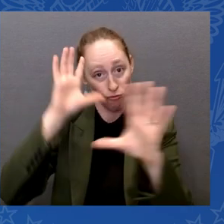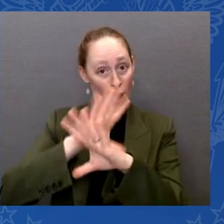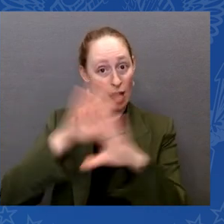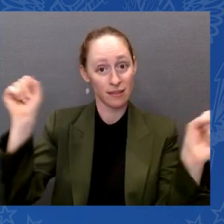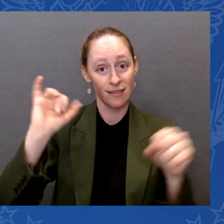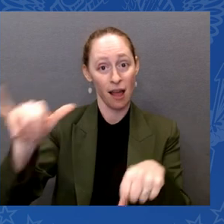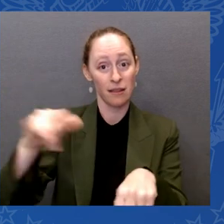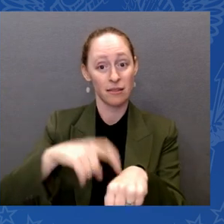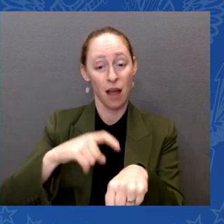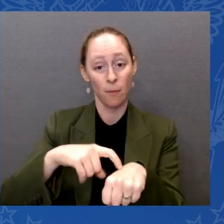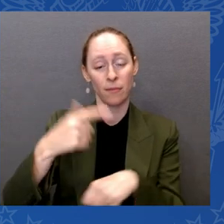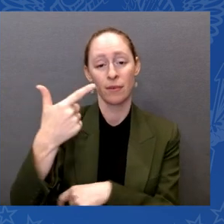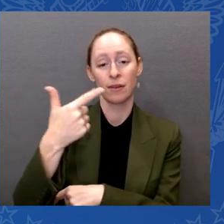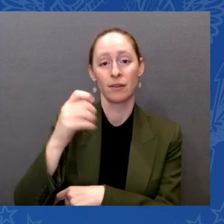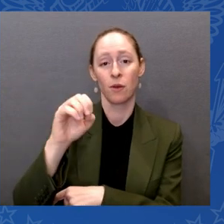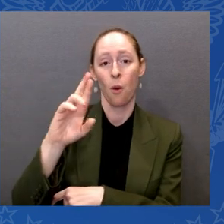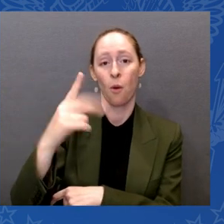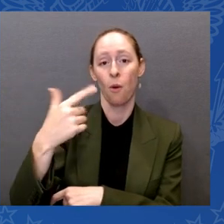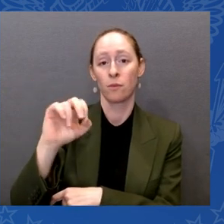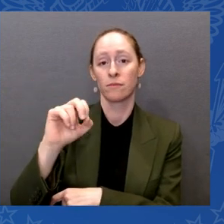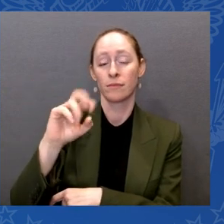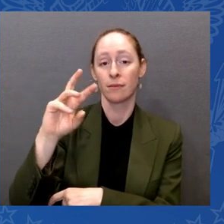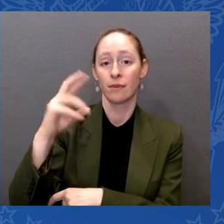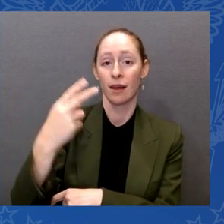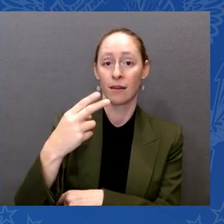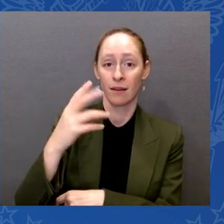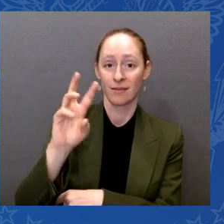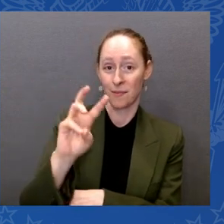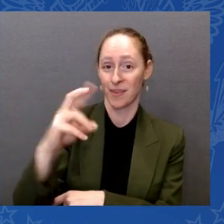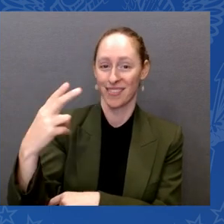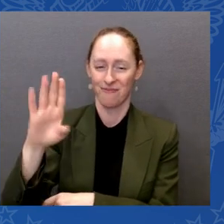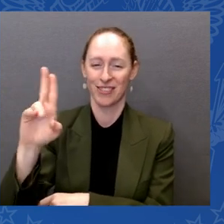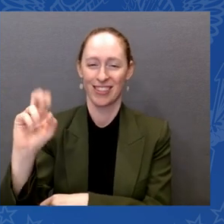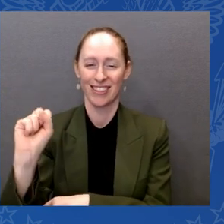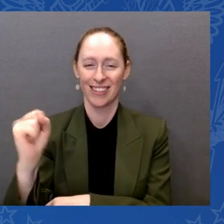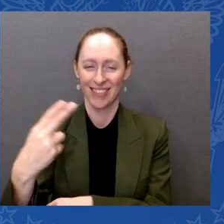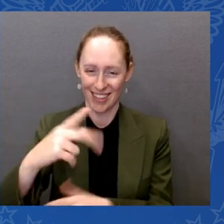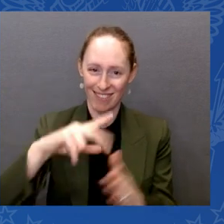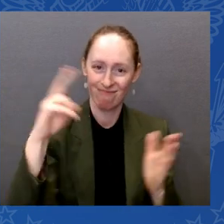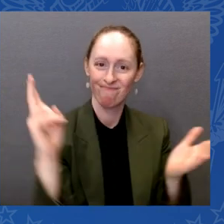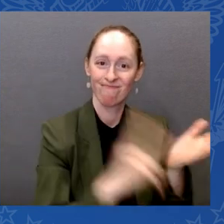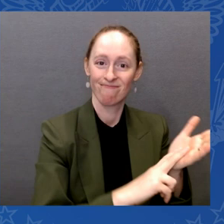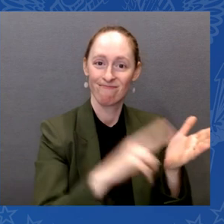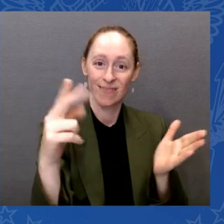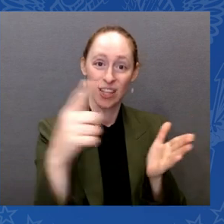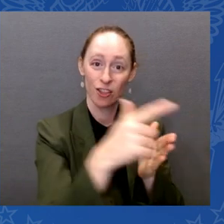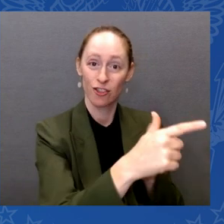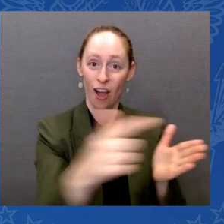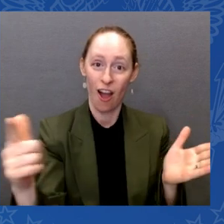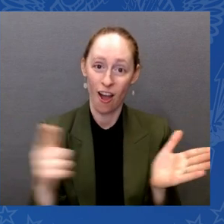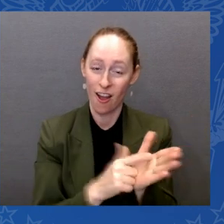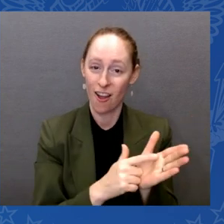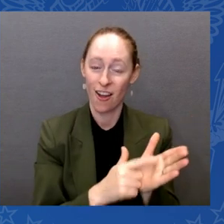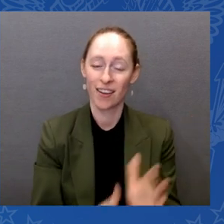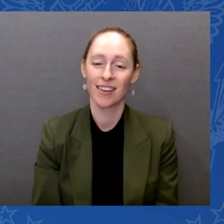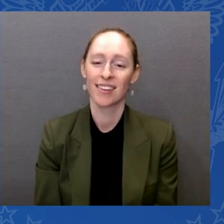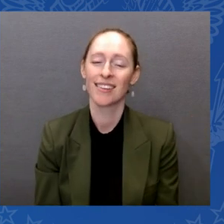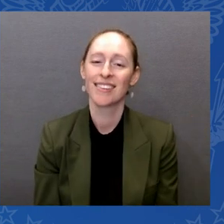You know, it's hard for younger generations to imagine a world without the ADA. I mean, it's just it's just